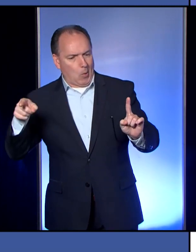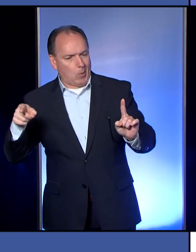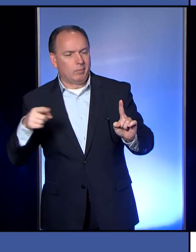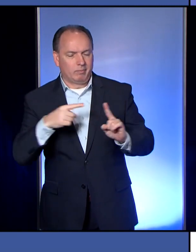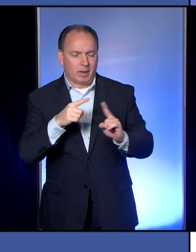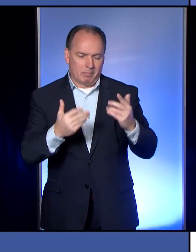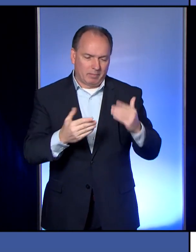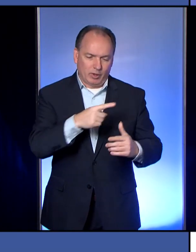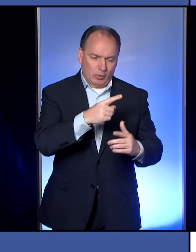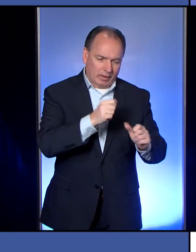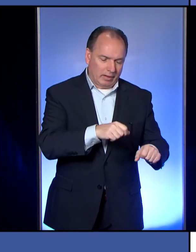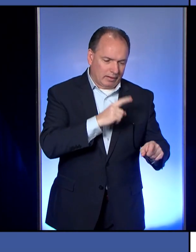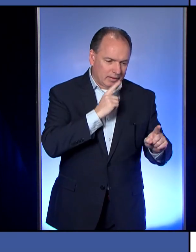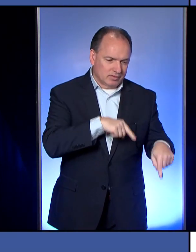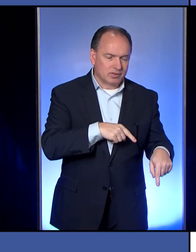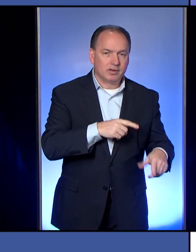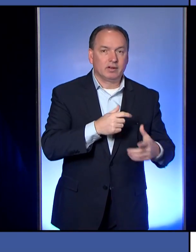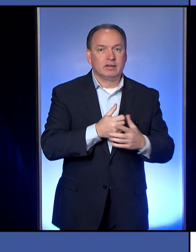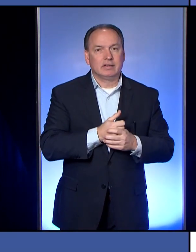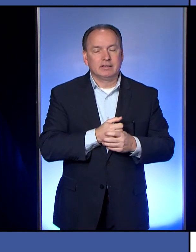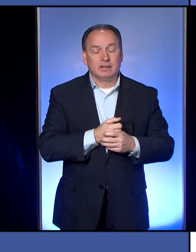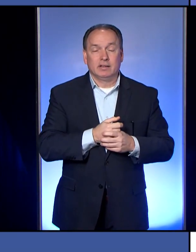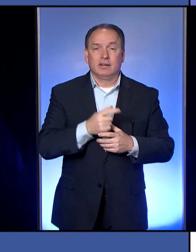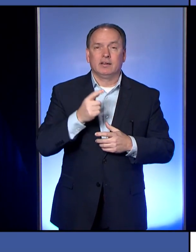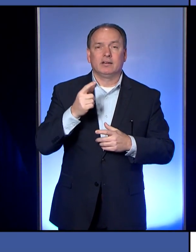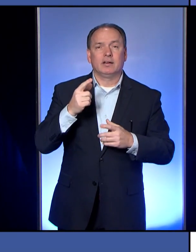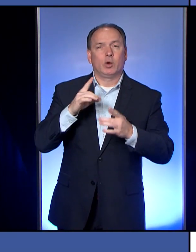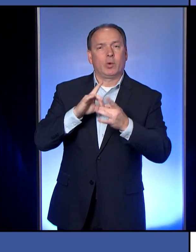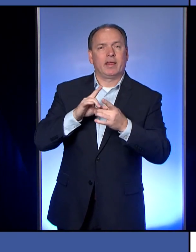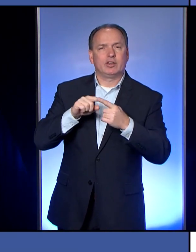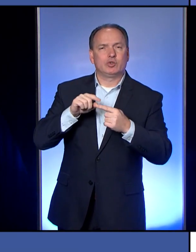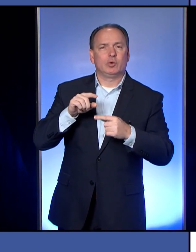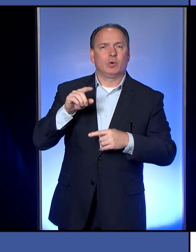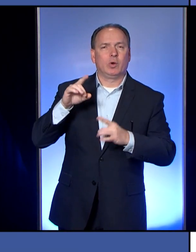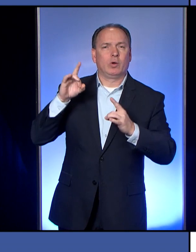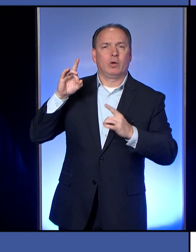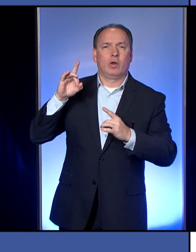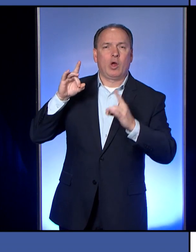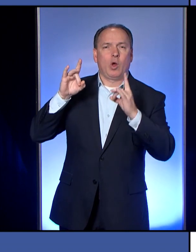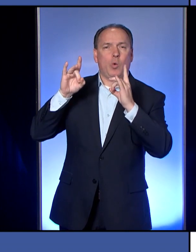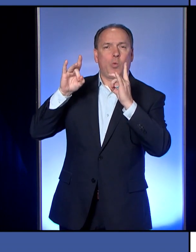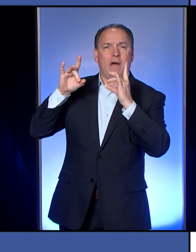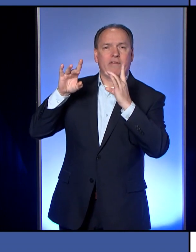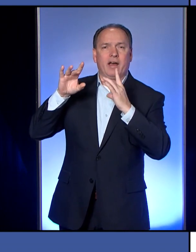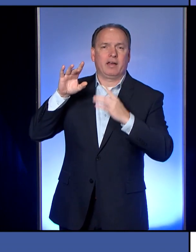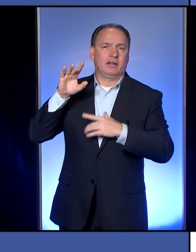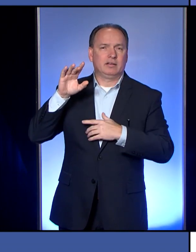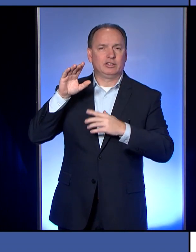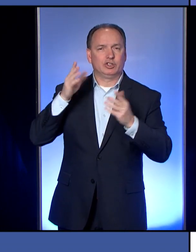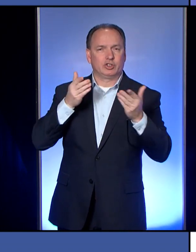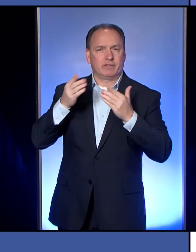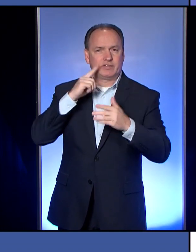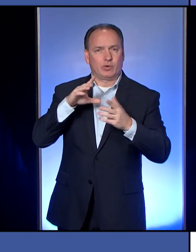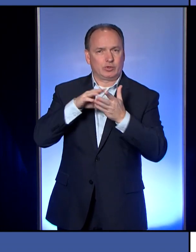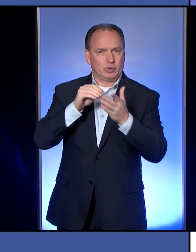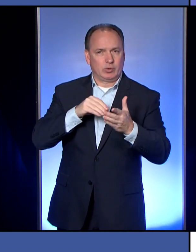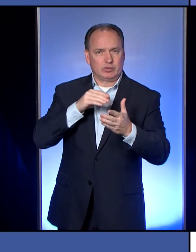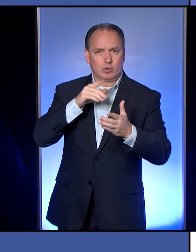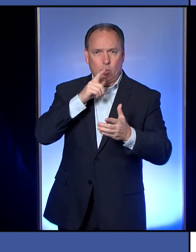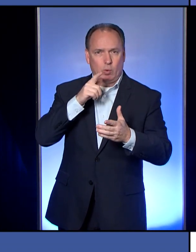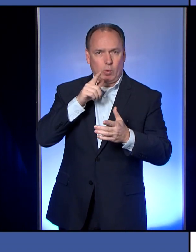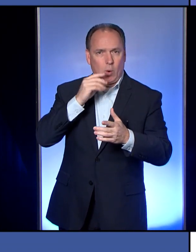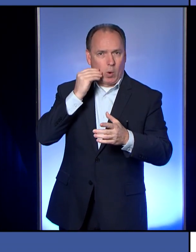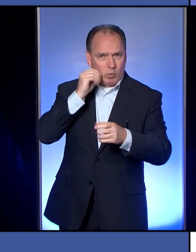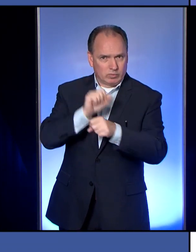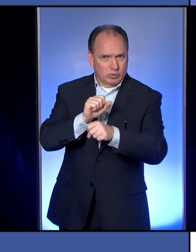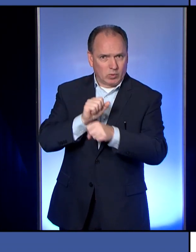hot spots for students who might not have internet service at their house, so does this mean students will be gathering together and